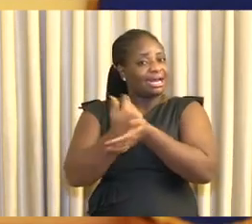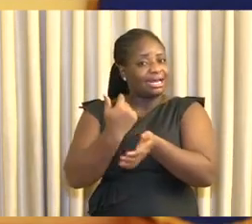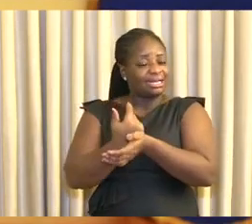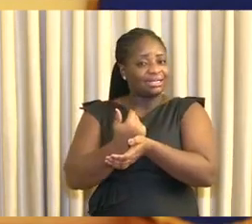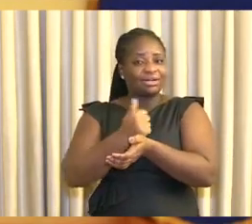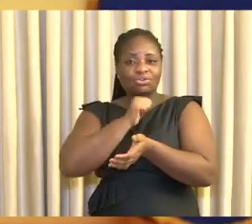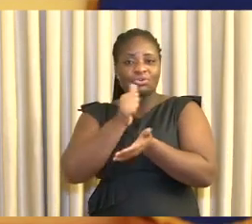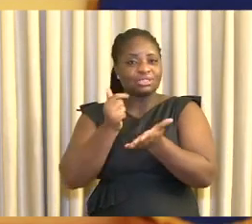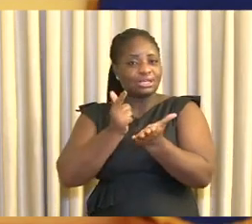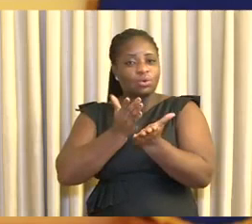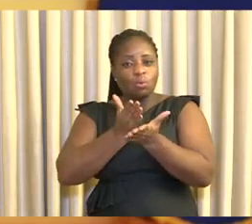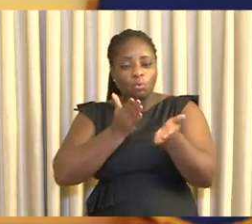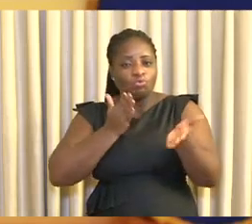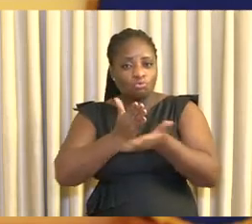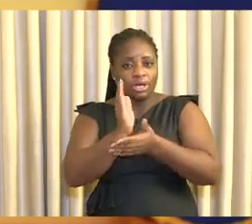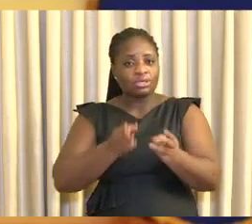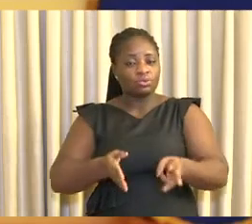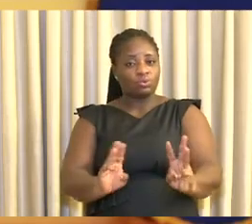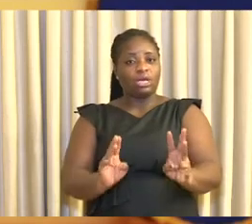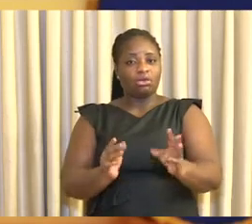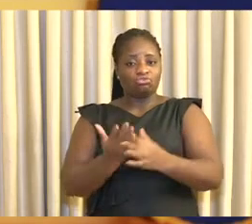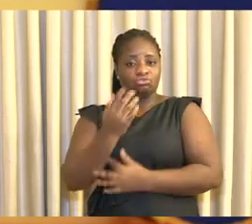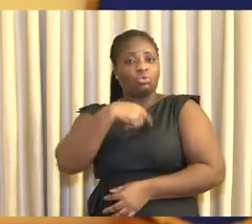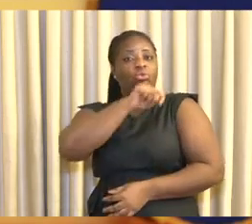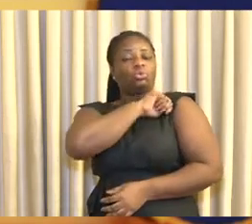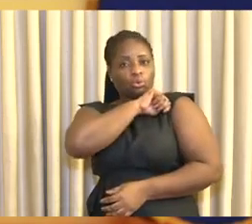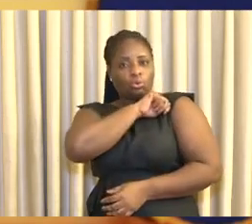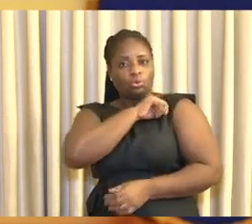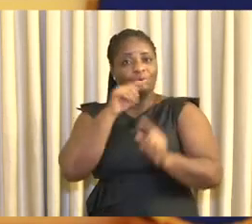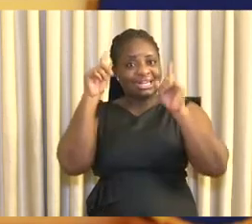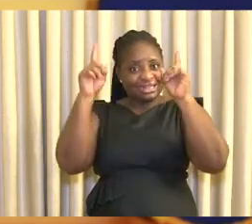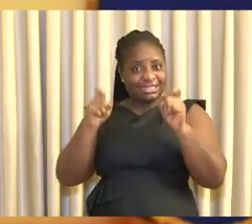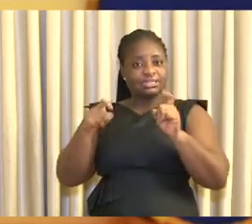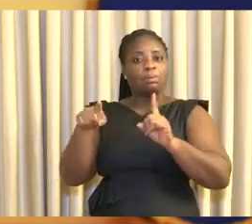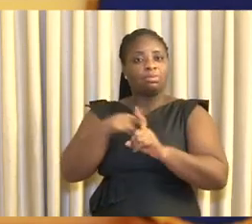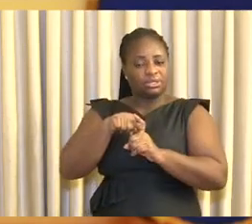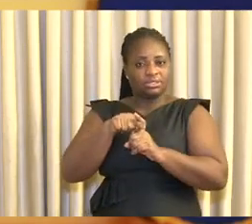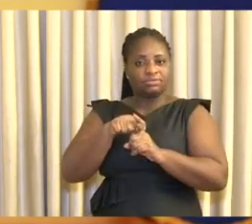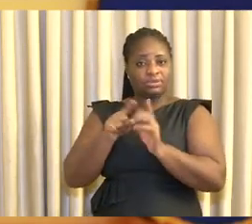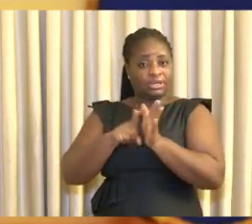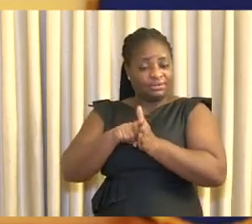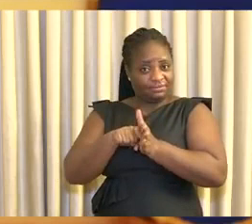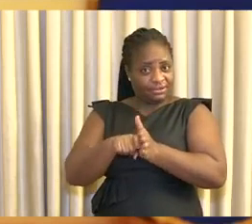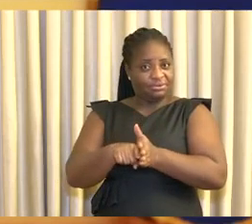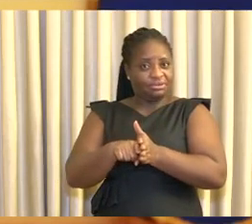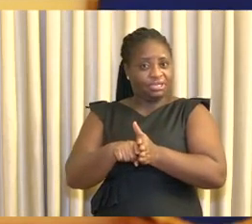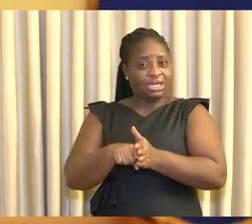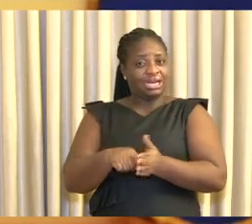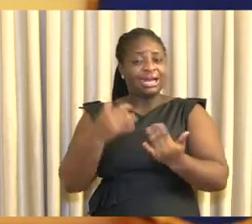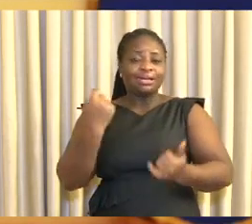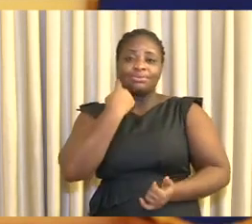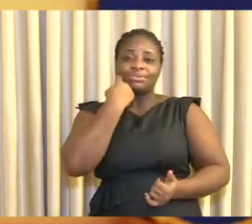along the Ghana-Togo border near Aflao, who also tested positive for the virus, and the recent arrest